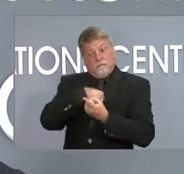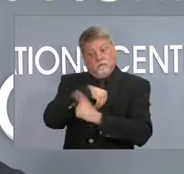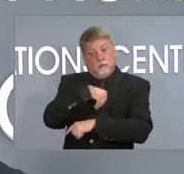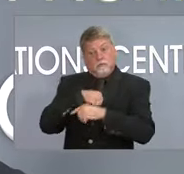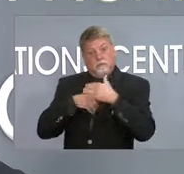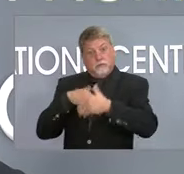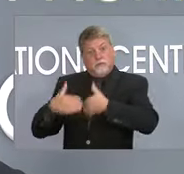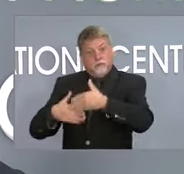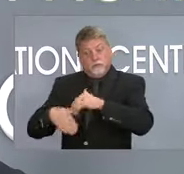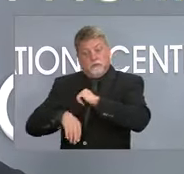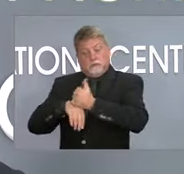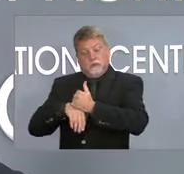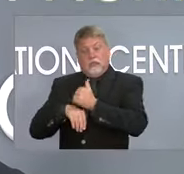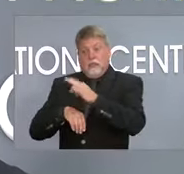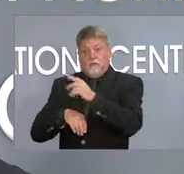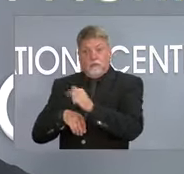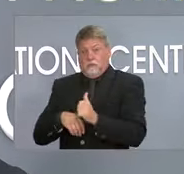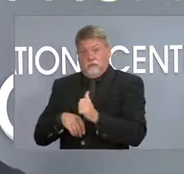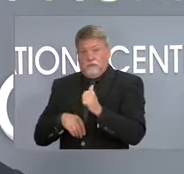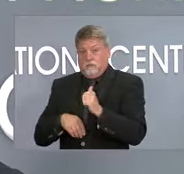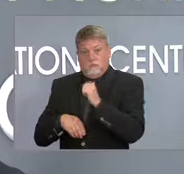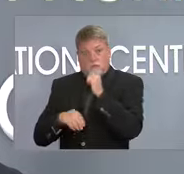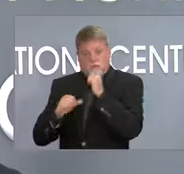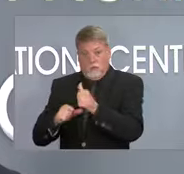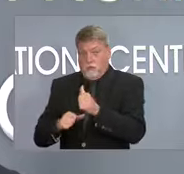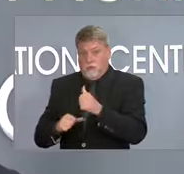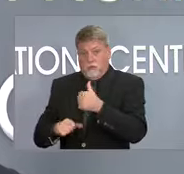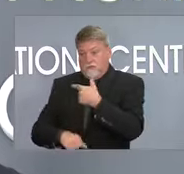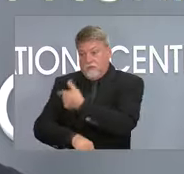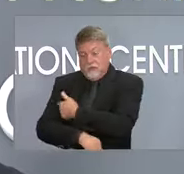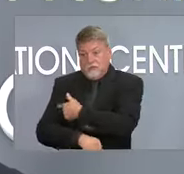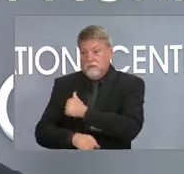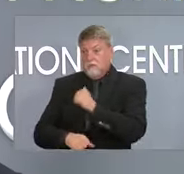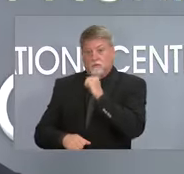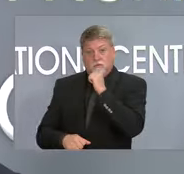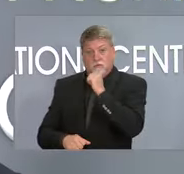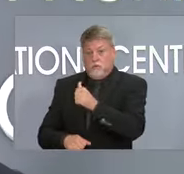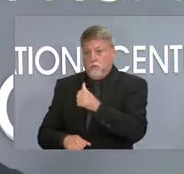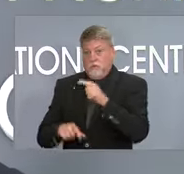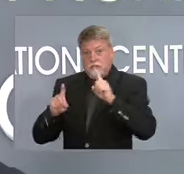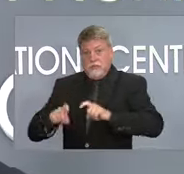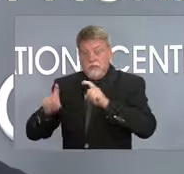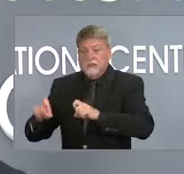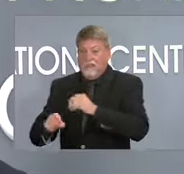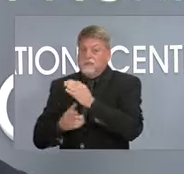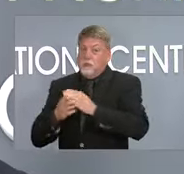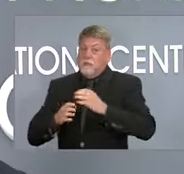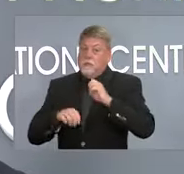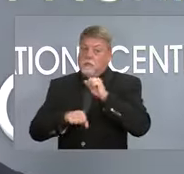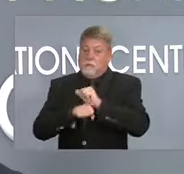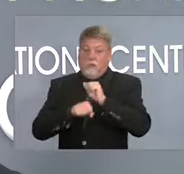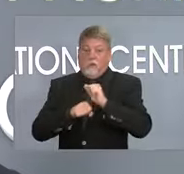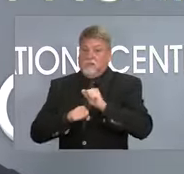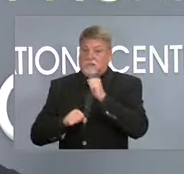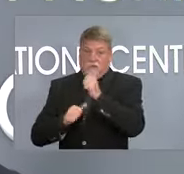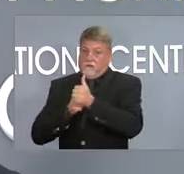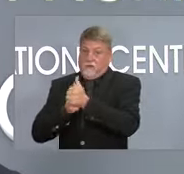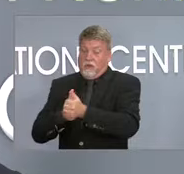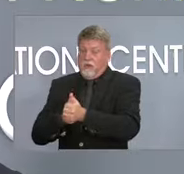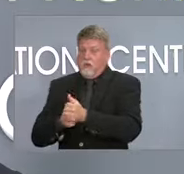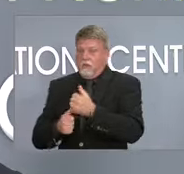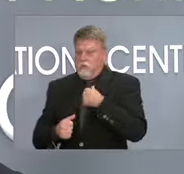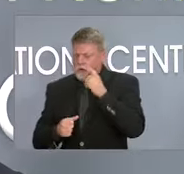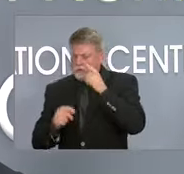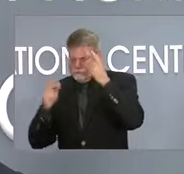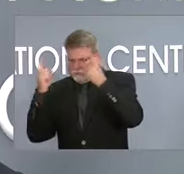not do the vaccination or the testing. And there are some employees who are beginning to fall in that category and we're looking at